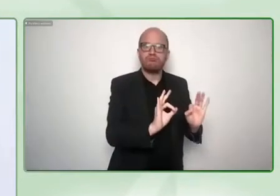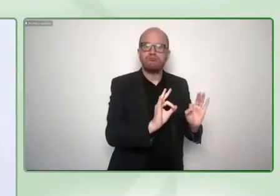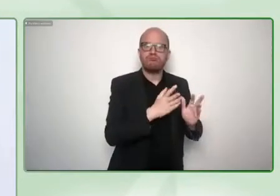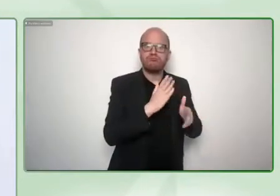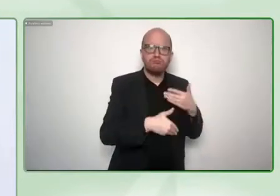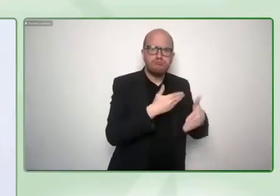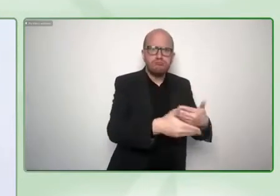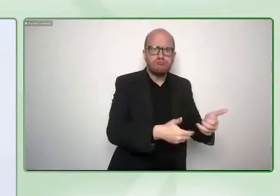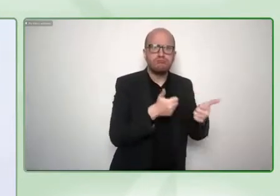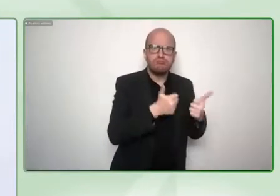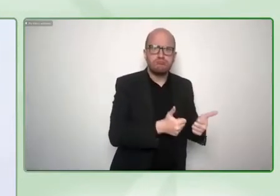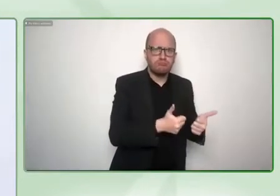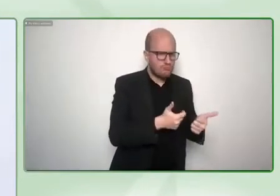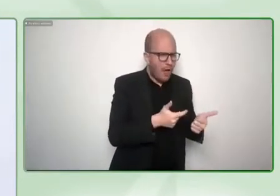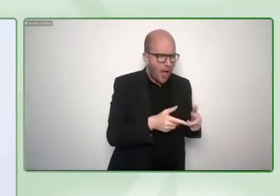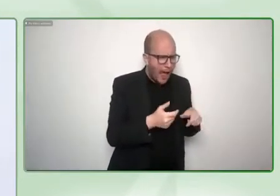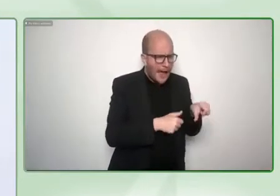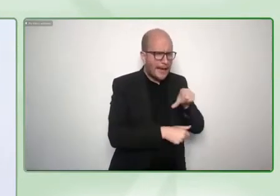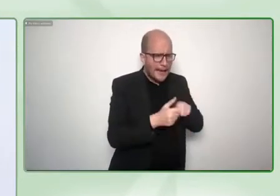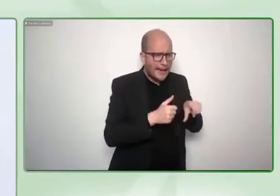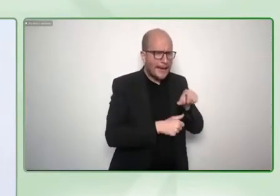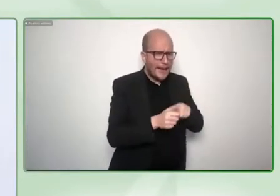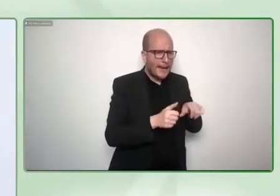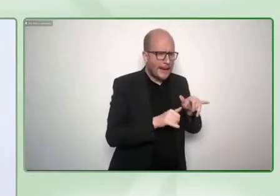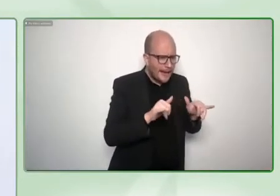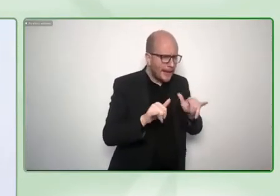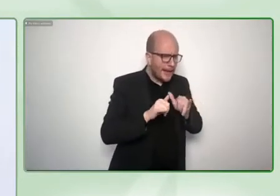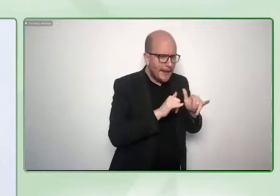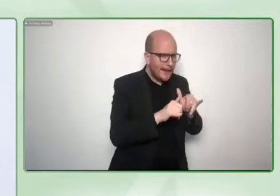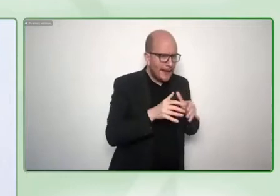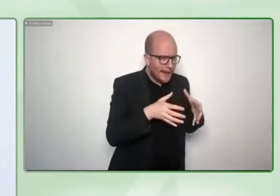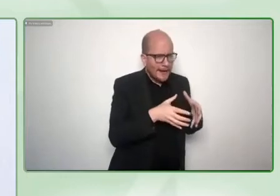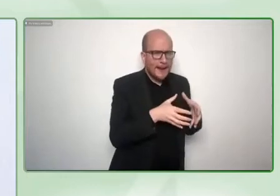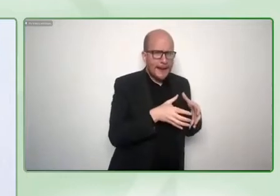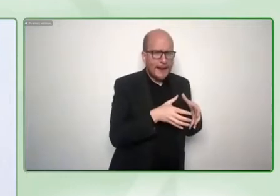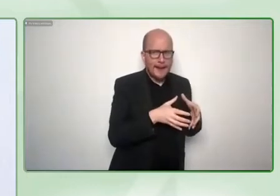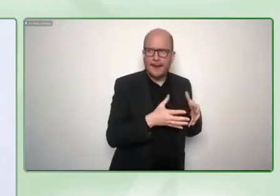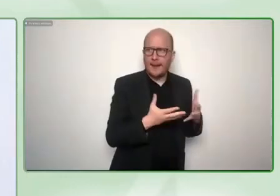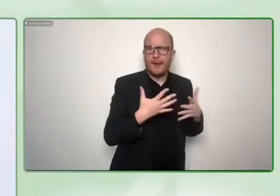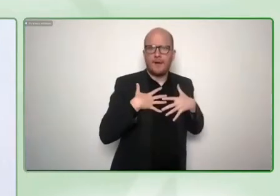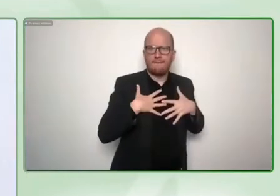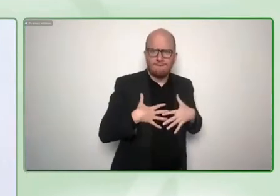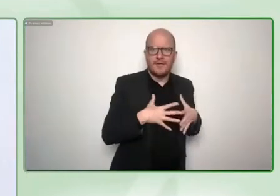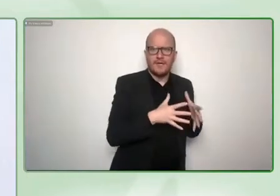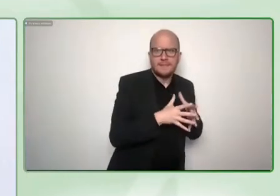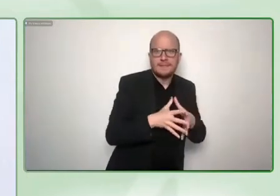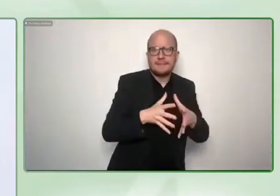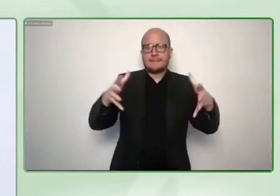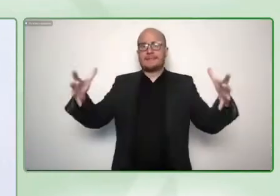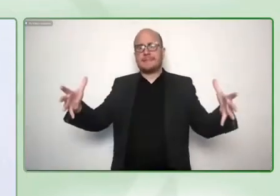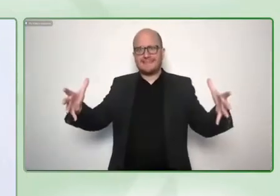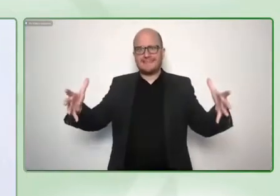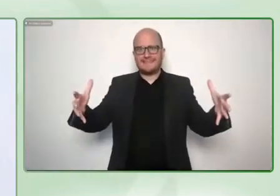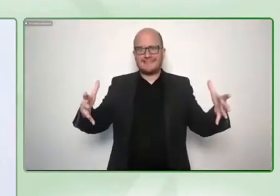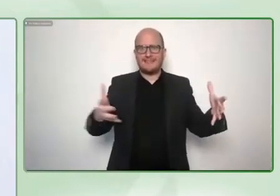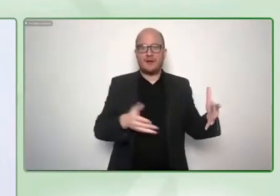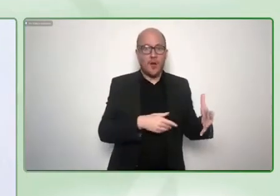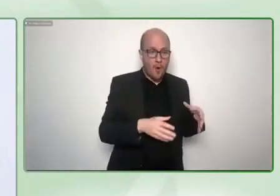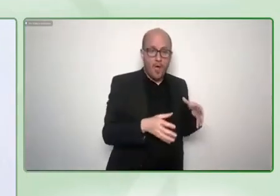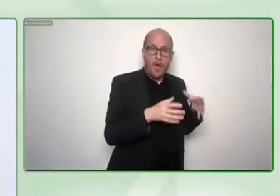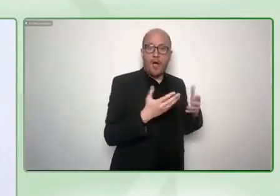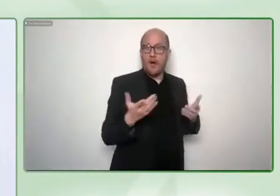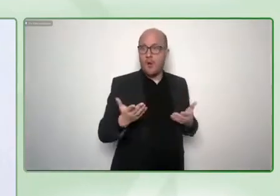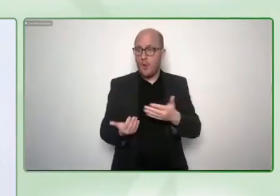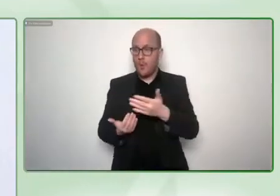other members of the ZeroProject network who find this interesting, who find this appealing and who find methods